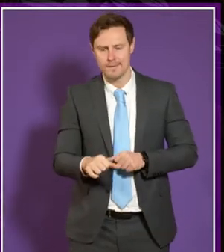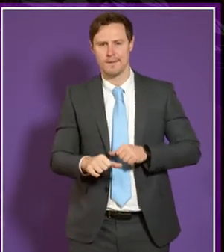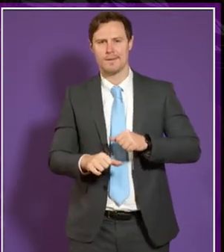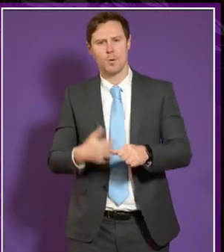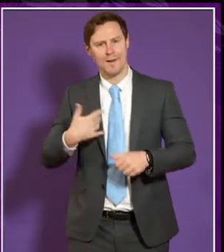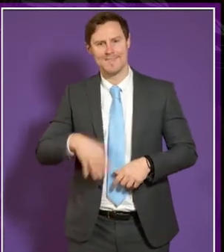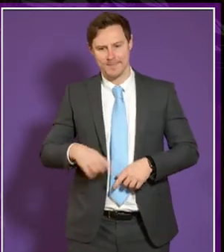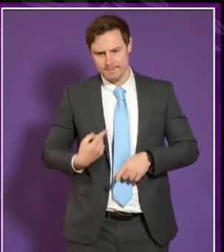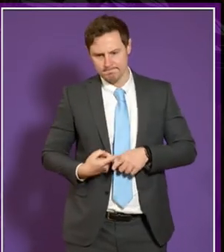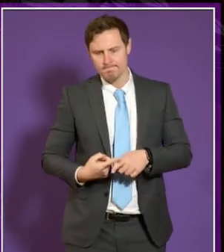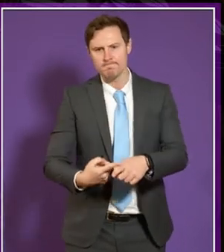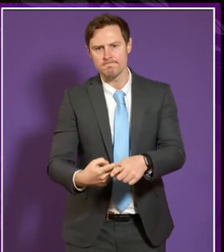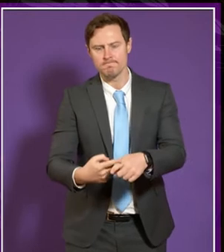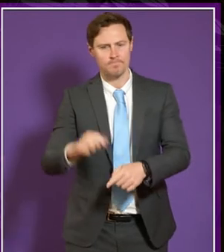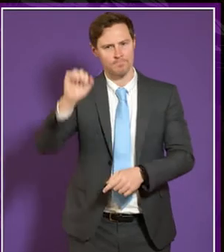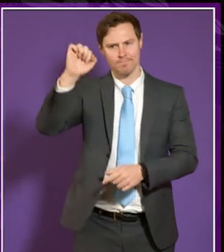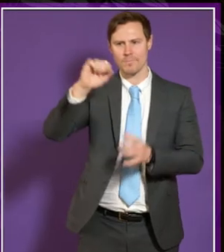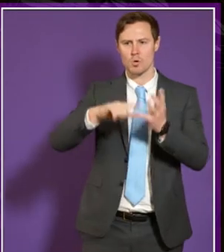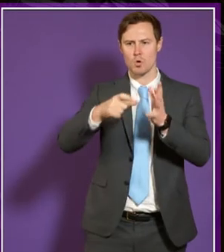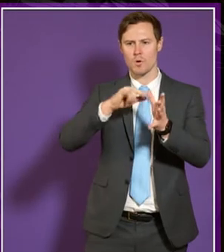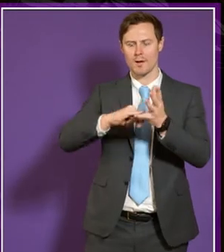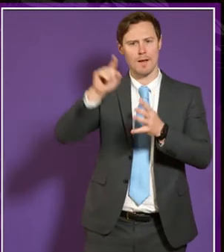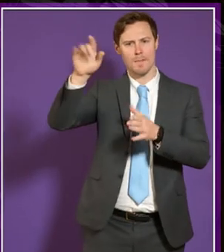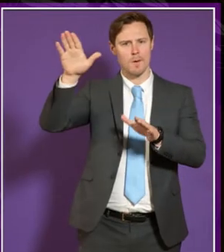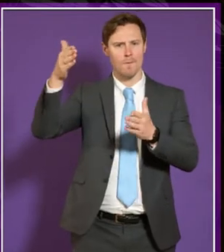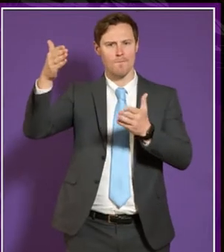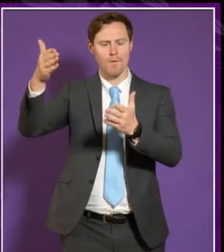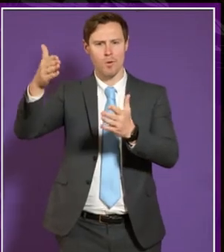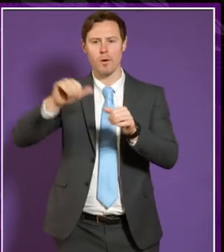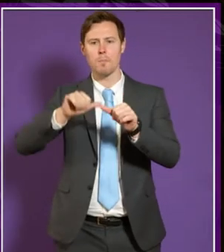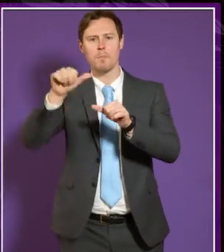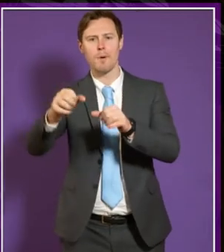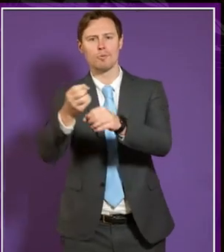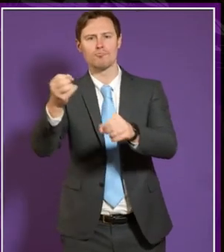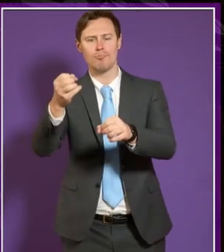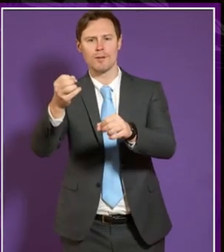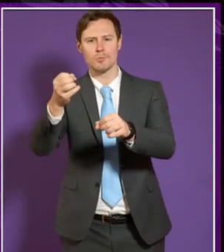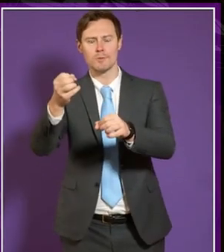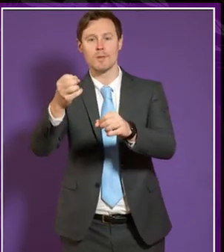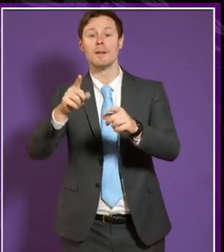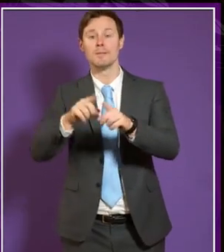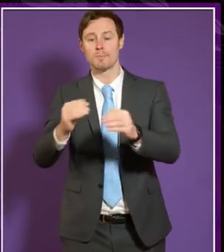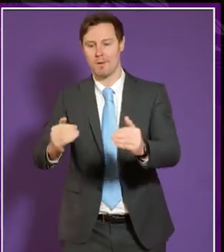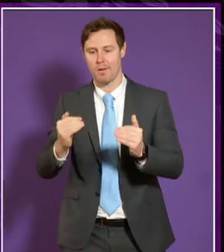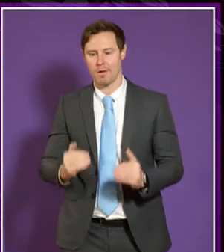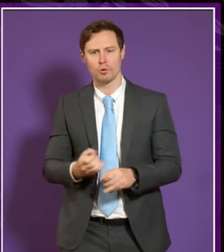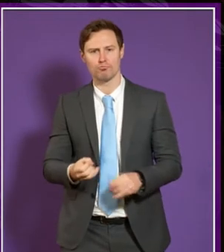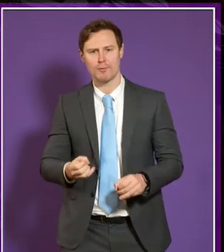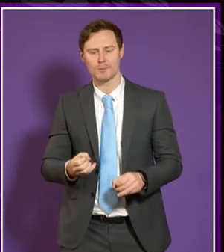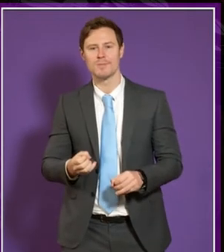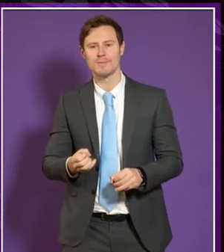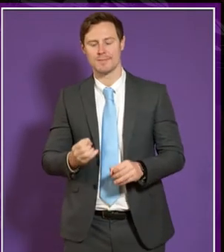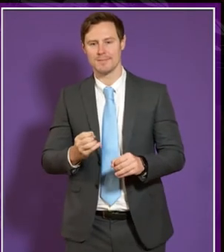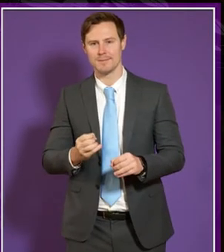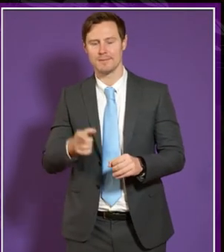required. And they have focused on the postgraduate journey ahead of the undergraduate journey. And they